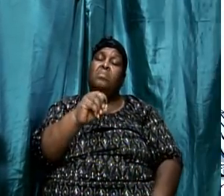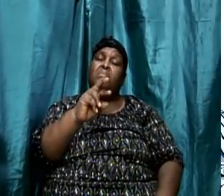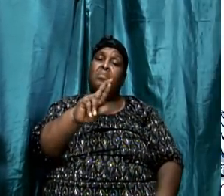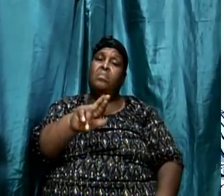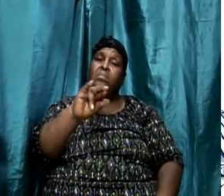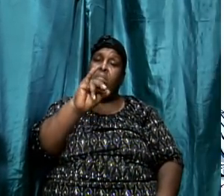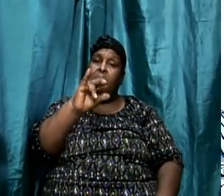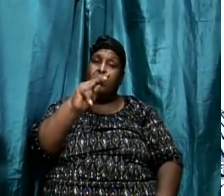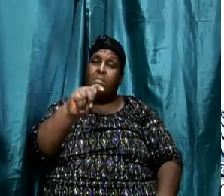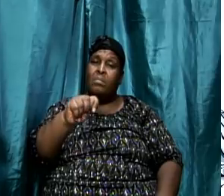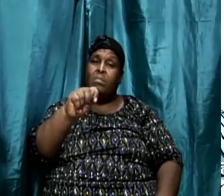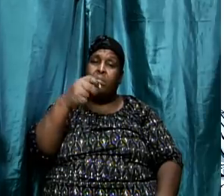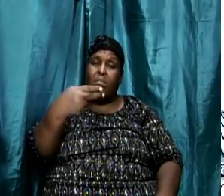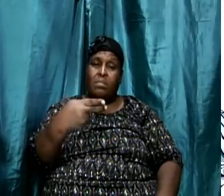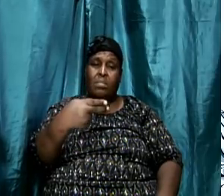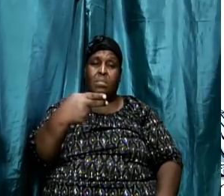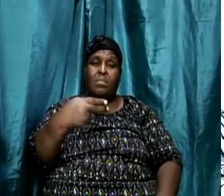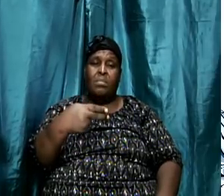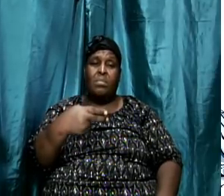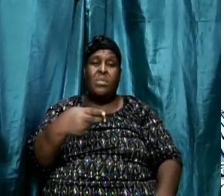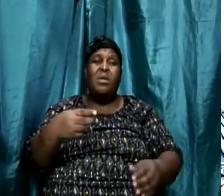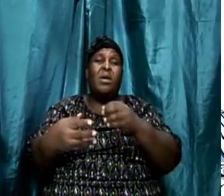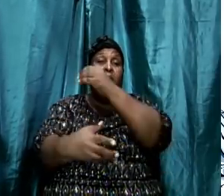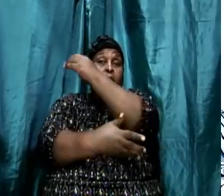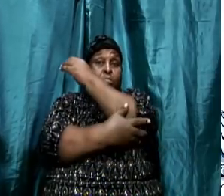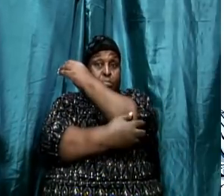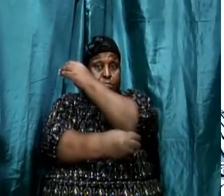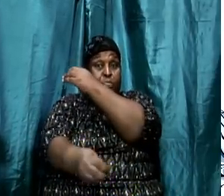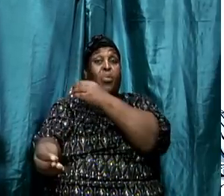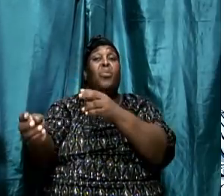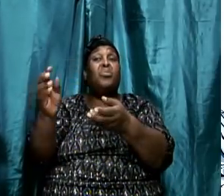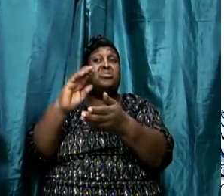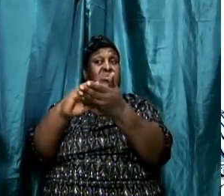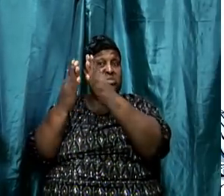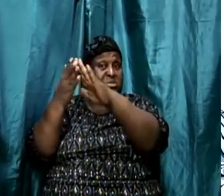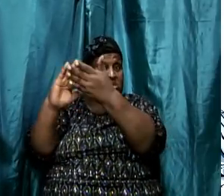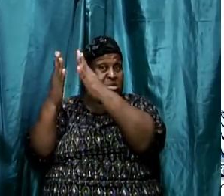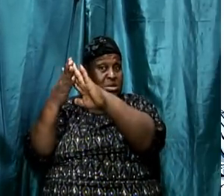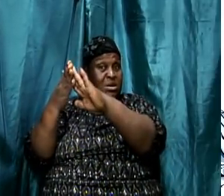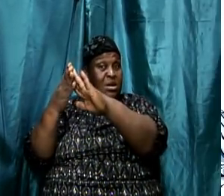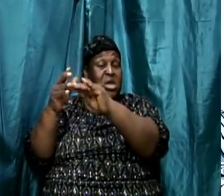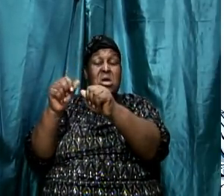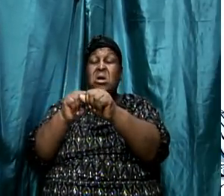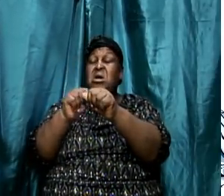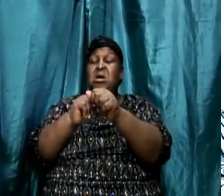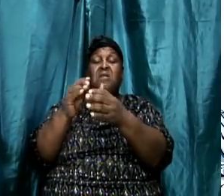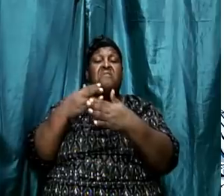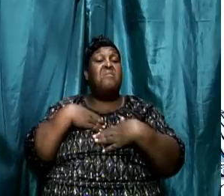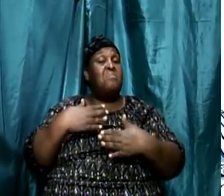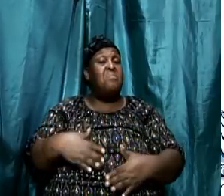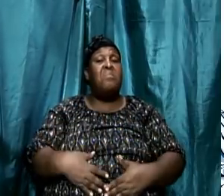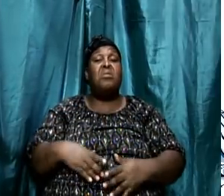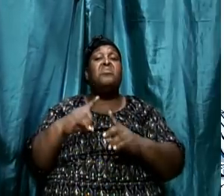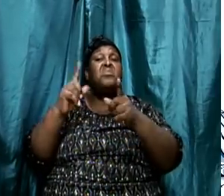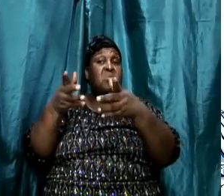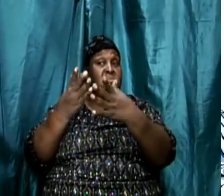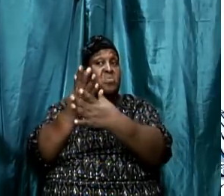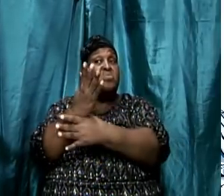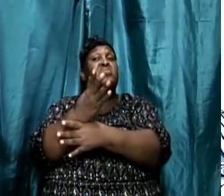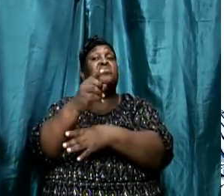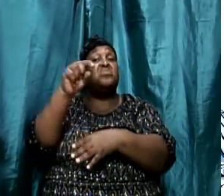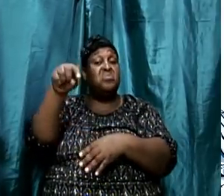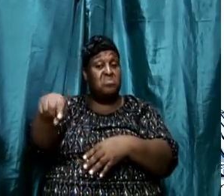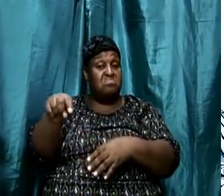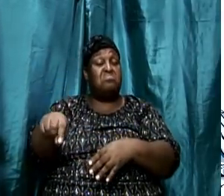city which means that rich passed through, prostitutes passed through, everybody passed through this particular area. And therefore,